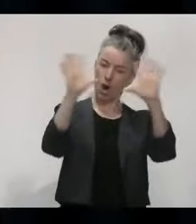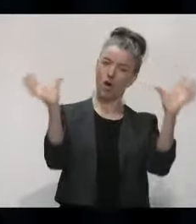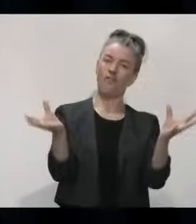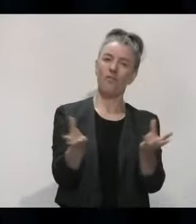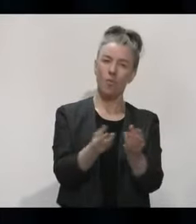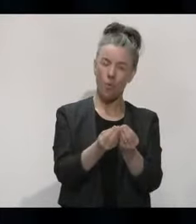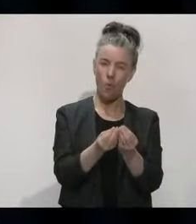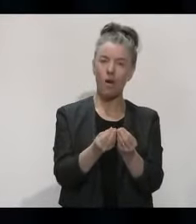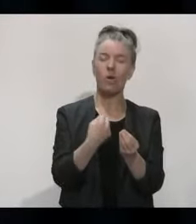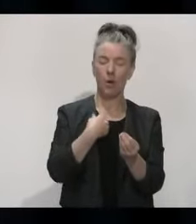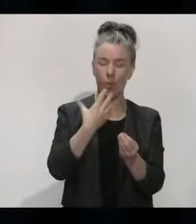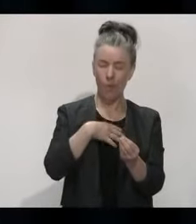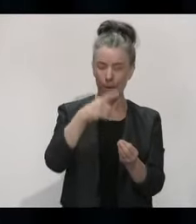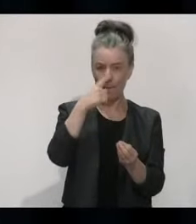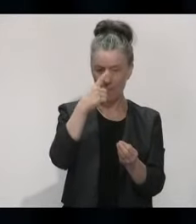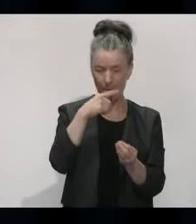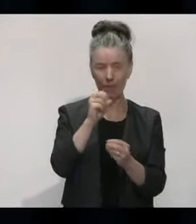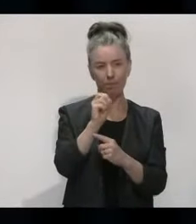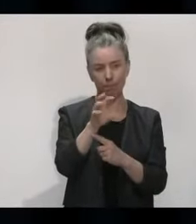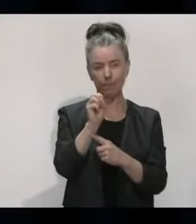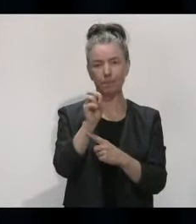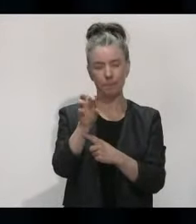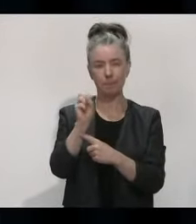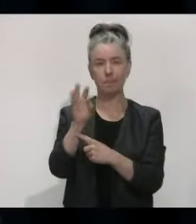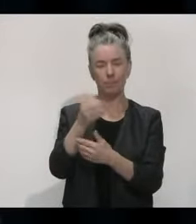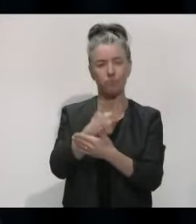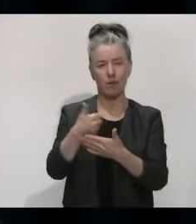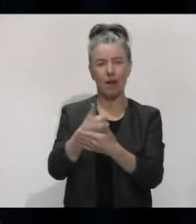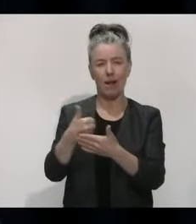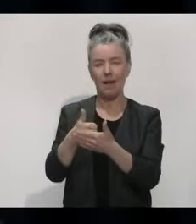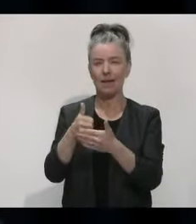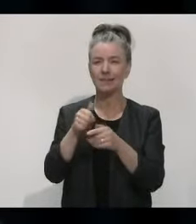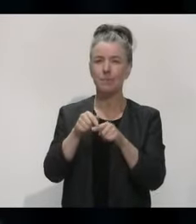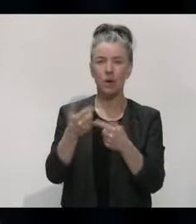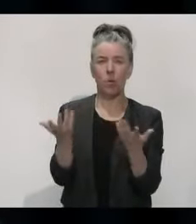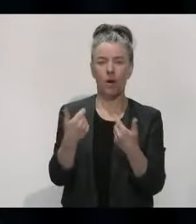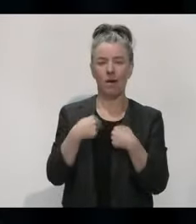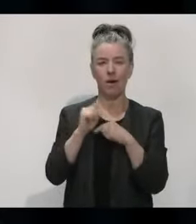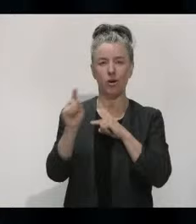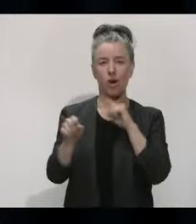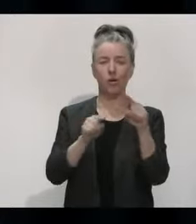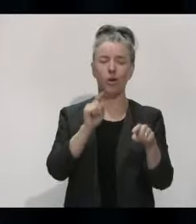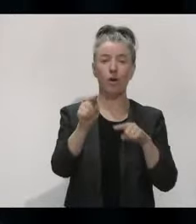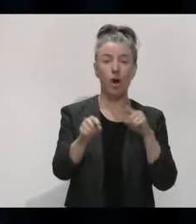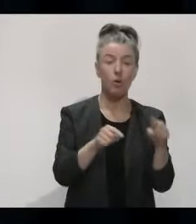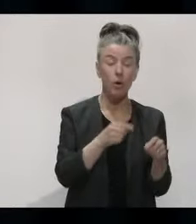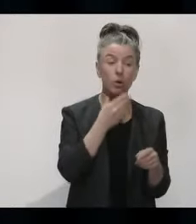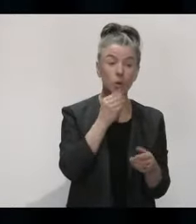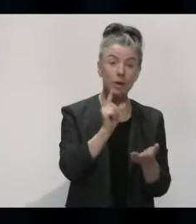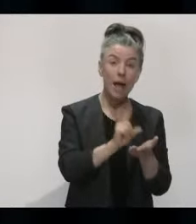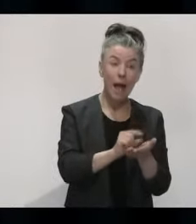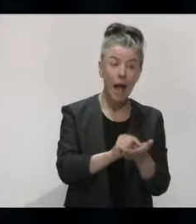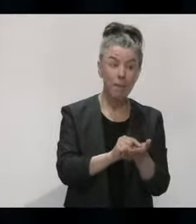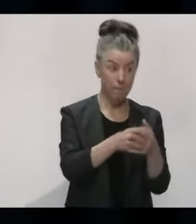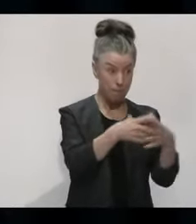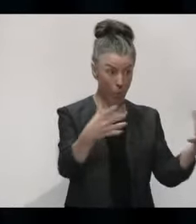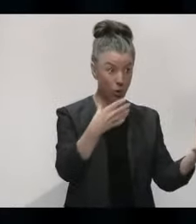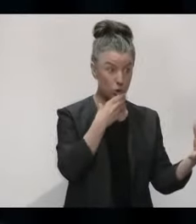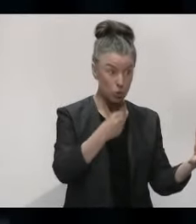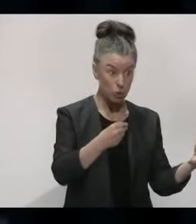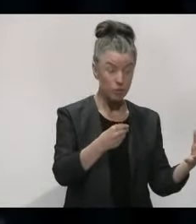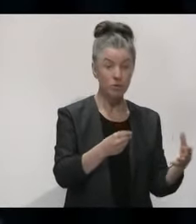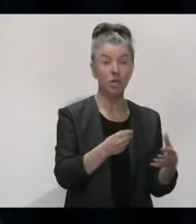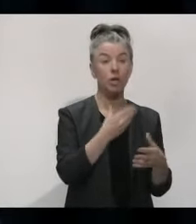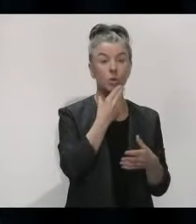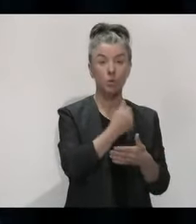is we want people to be keeping good records of who they're coming into contact with. I think the COVID-19 Tracer app, the more people that use it, and the more people who use it regularly,